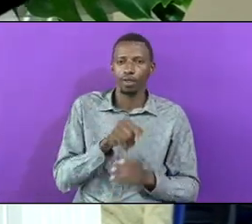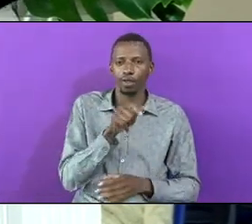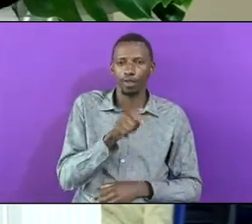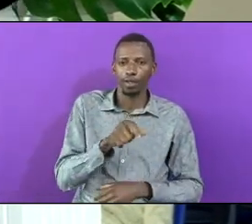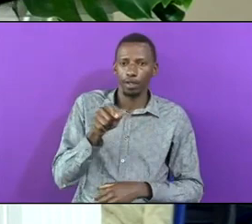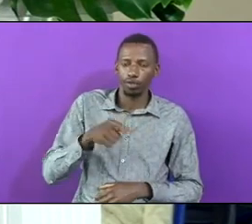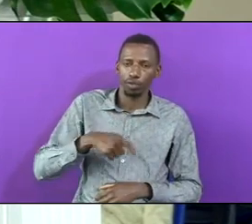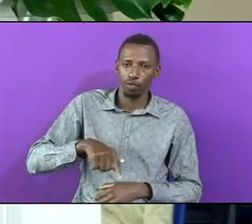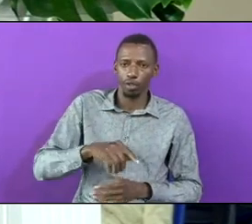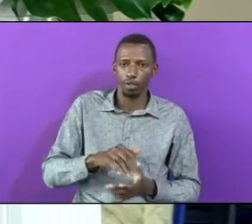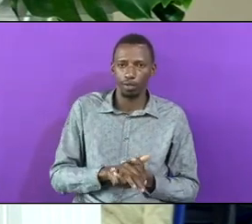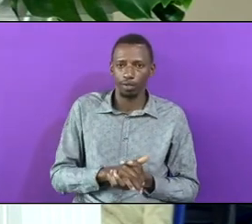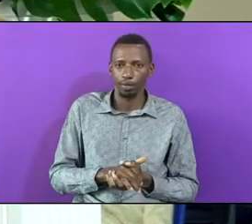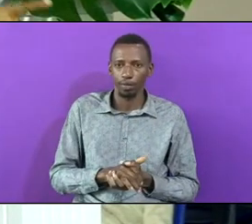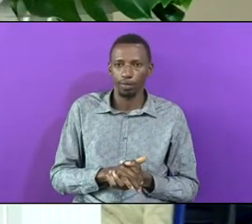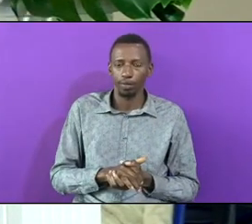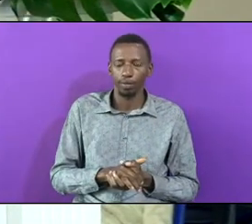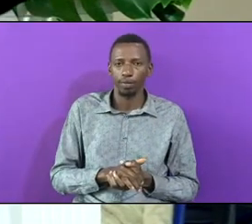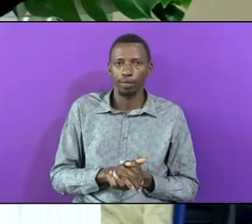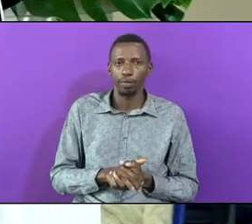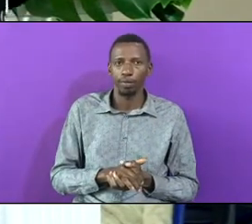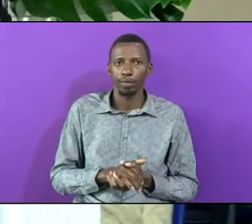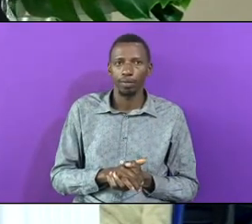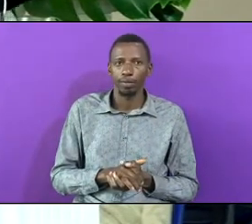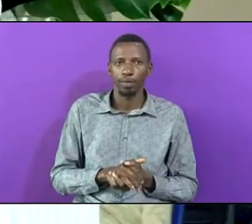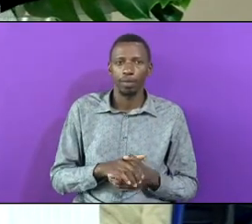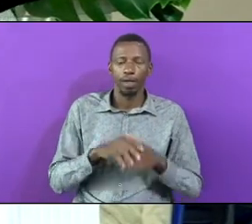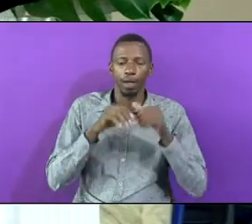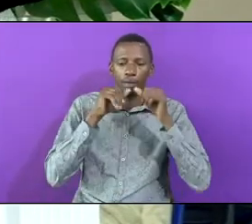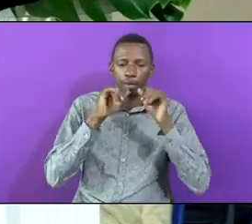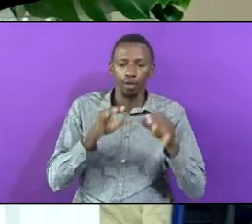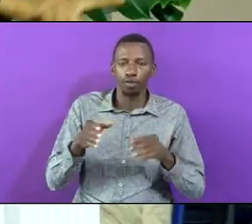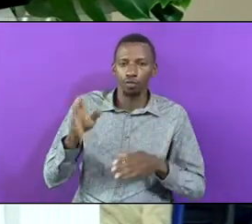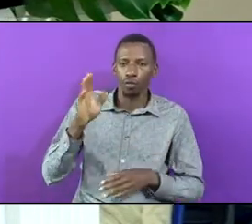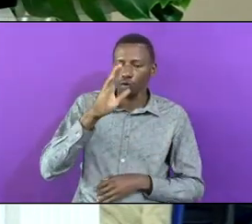Never Be Bored Until We Say Who We Are